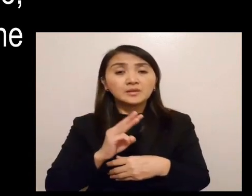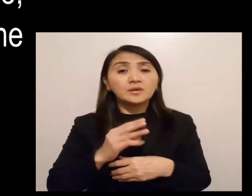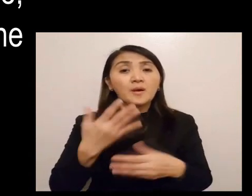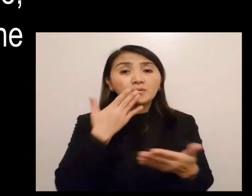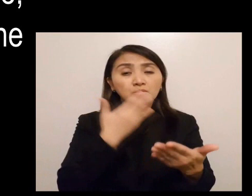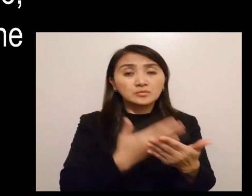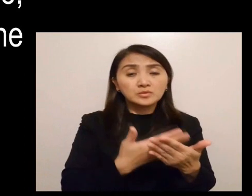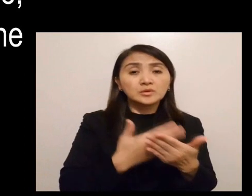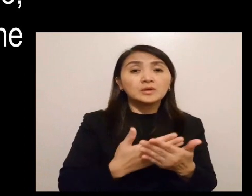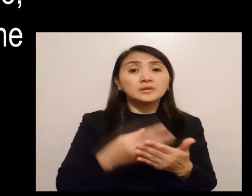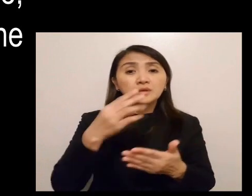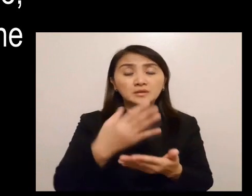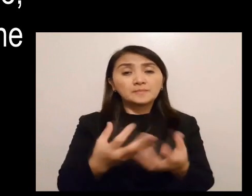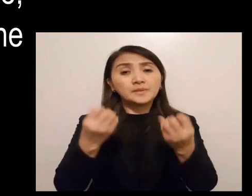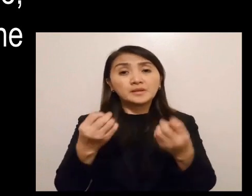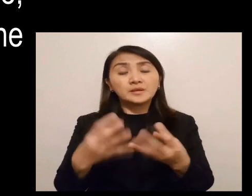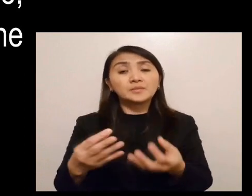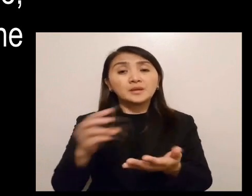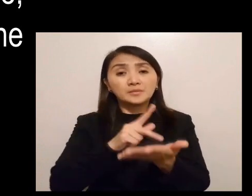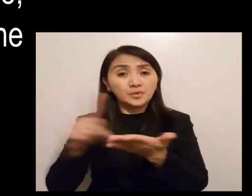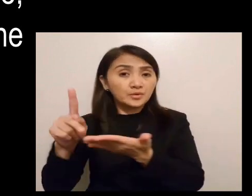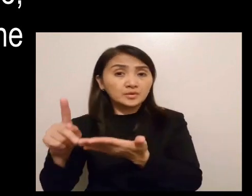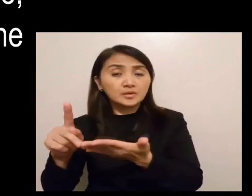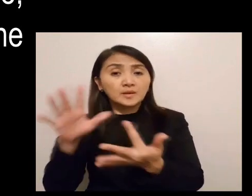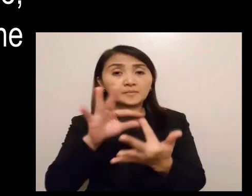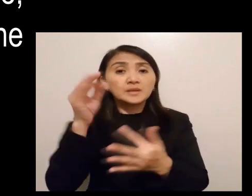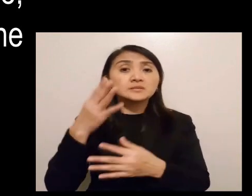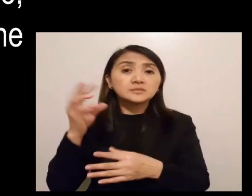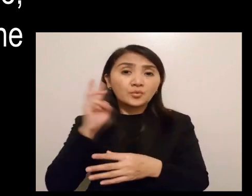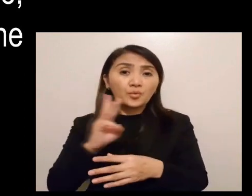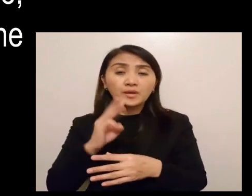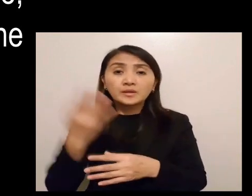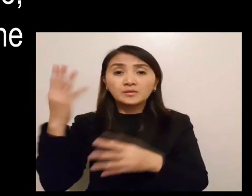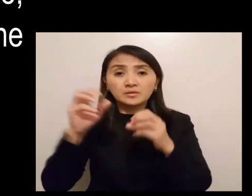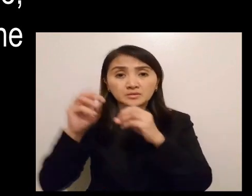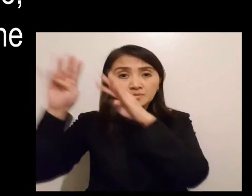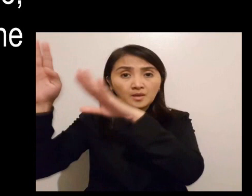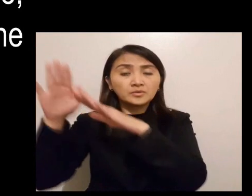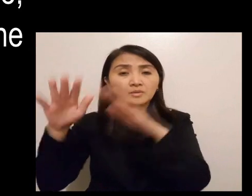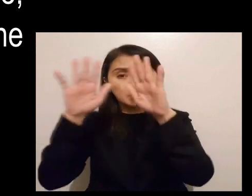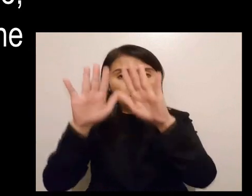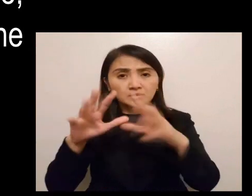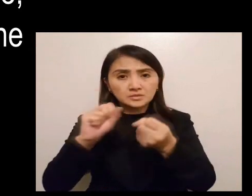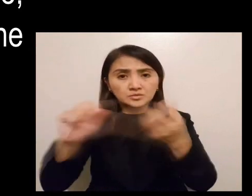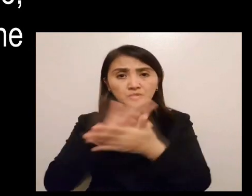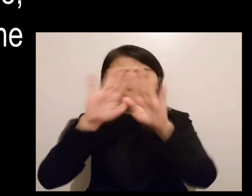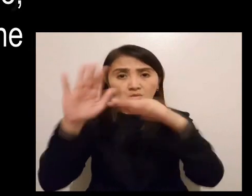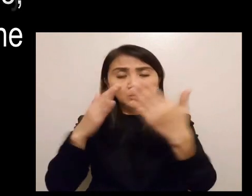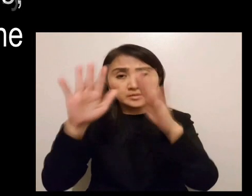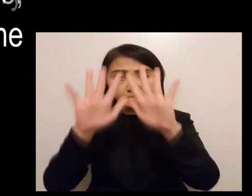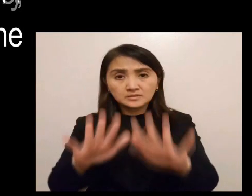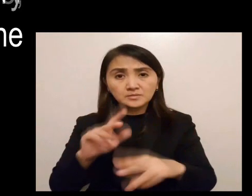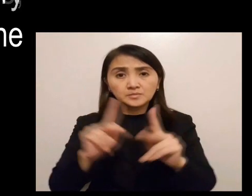wines, juicy, rich food and pure, choice wines. On this mountain he will destroy the